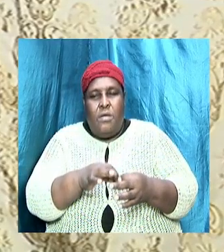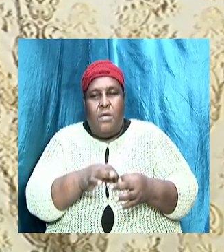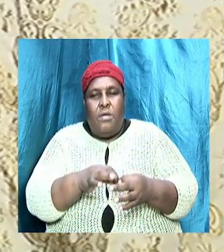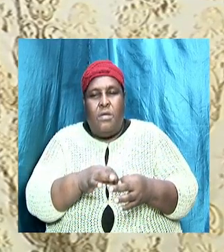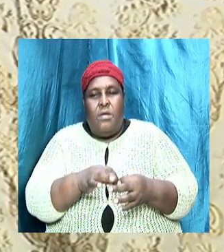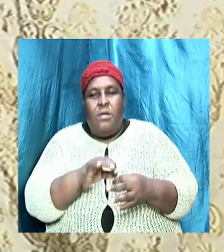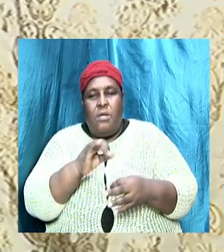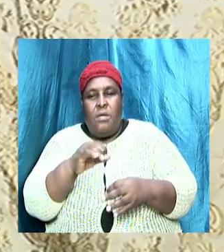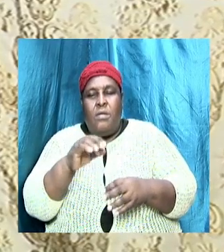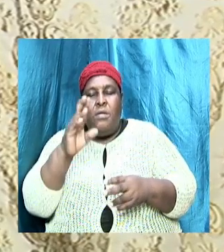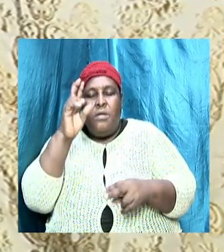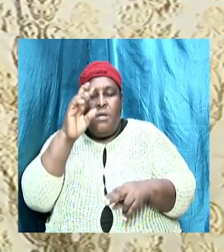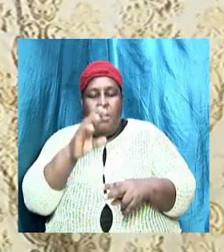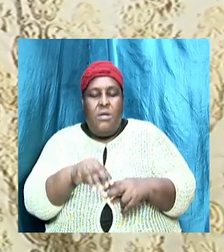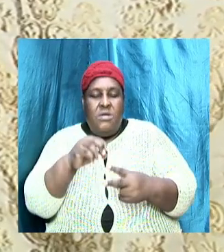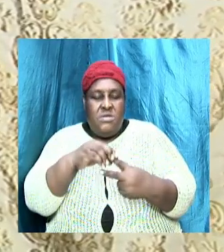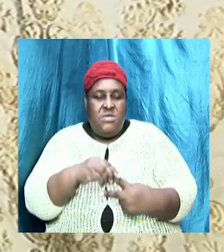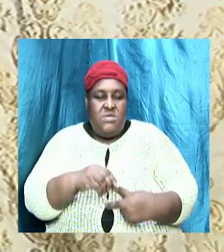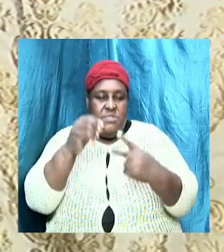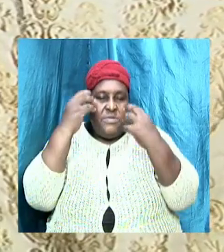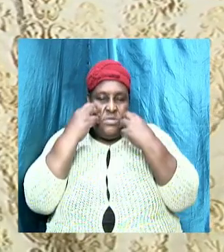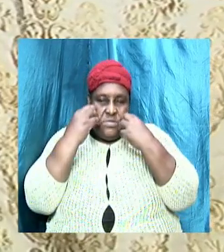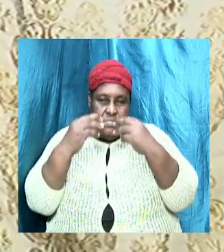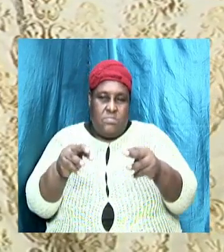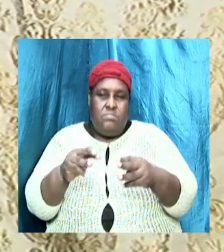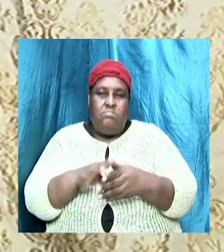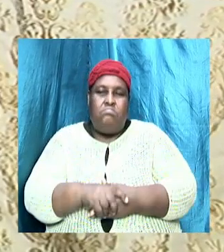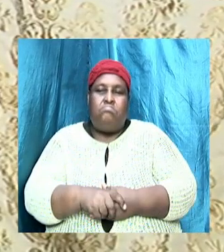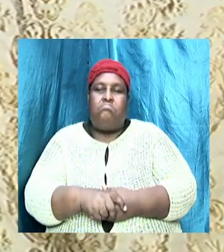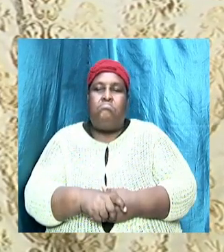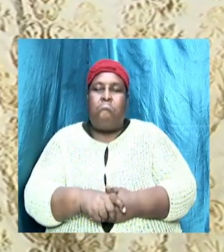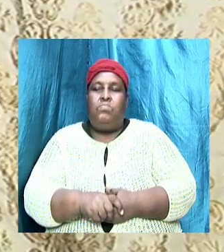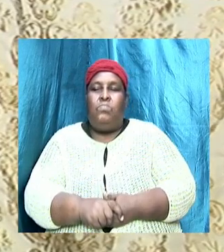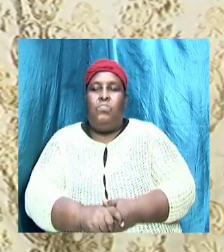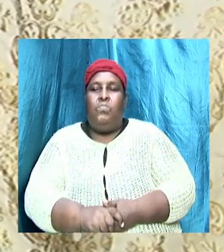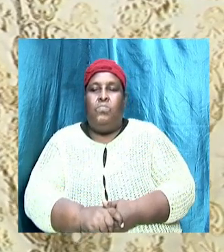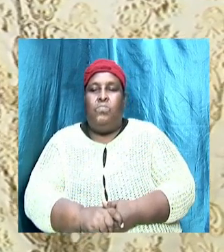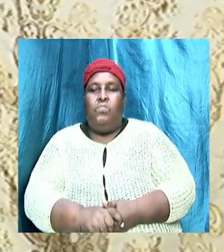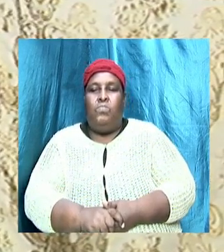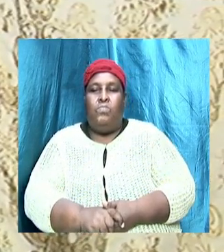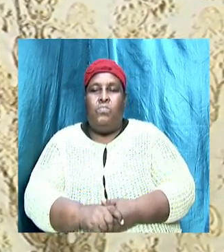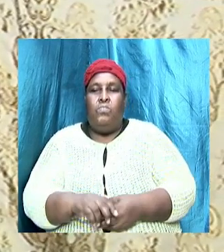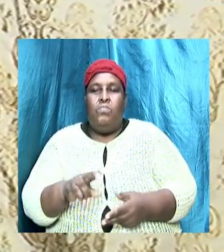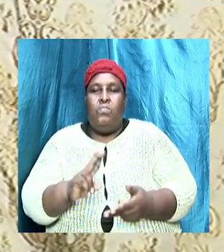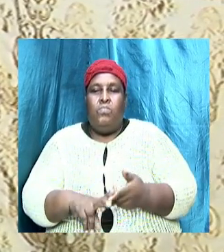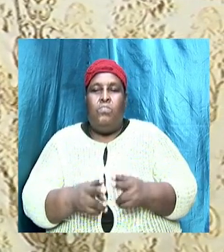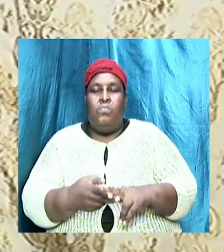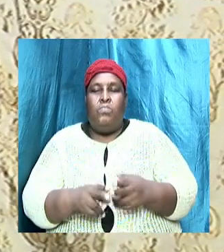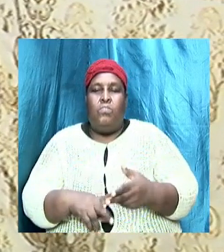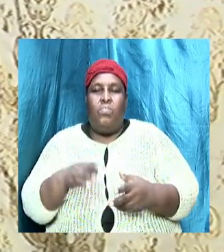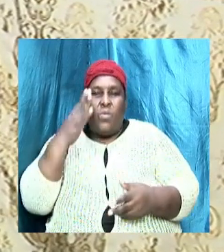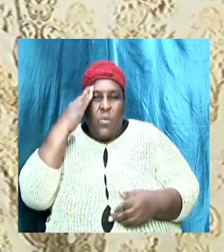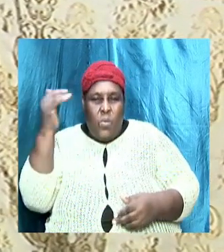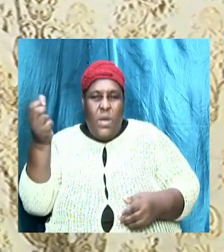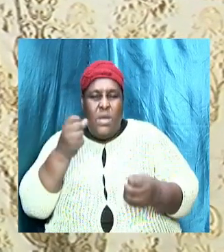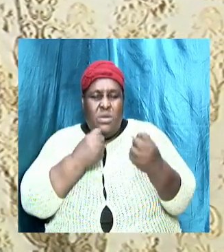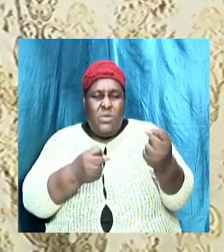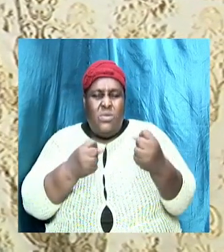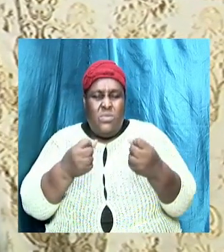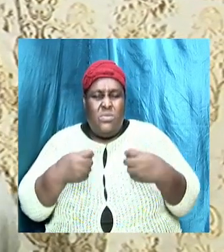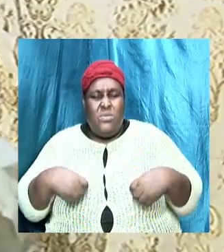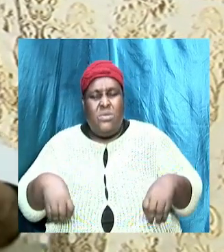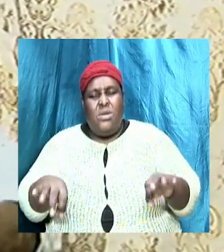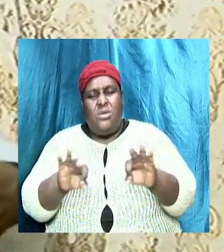upon a specific message amen number two why sound doctrine is important it is